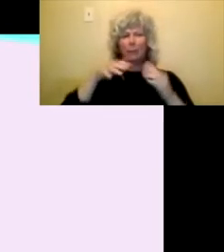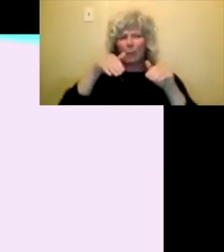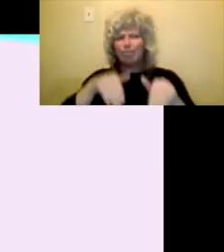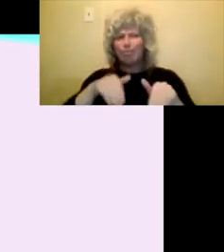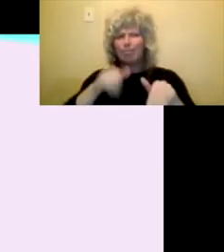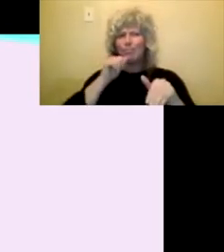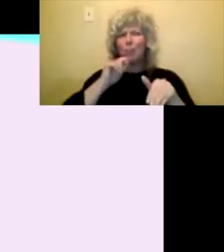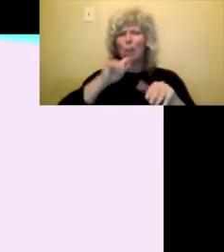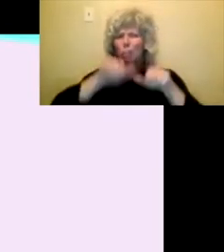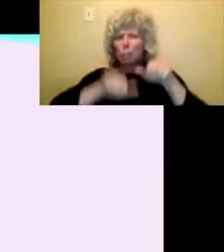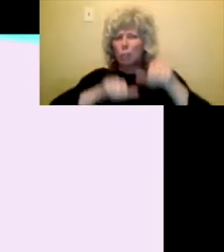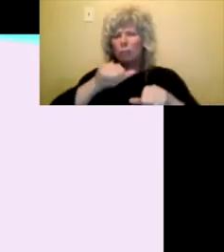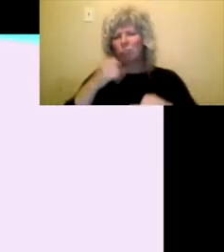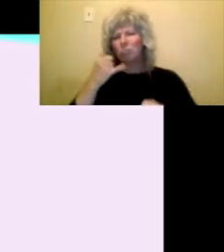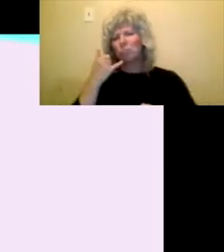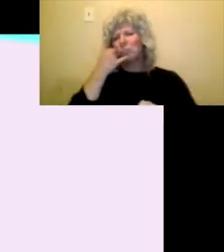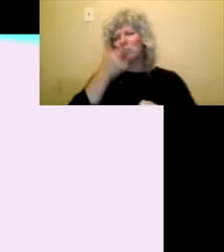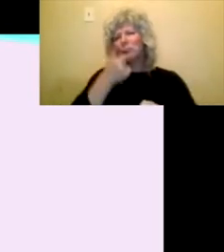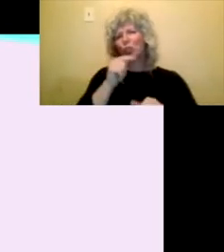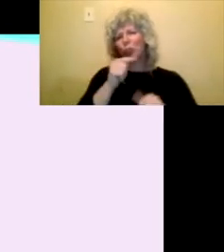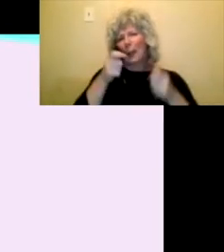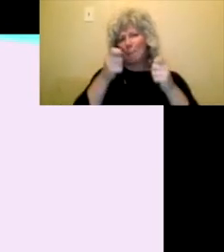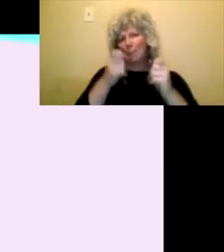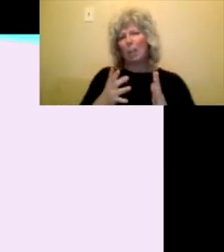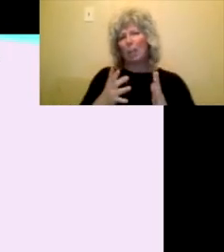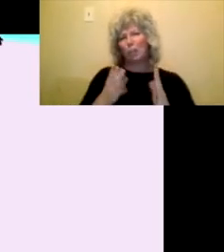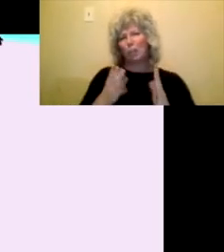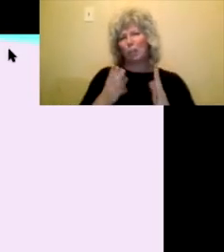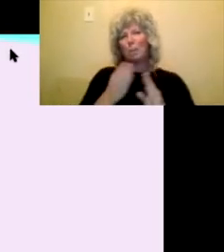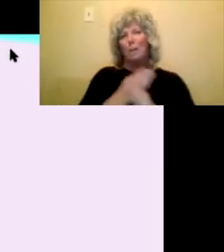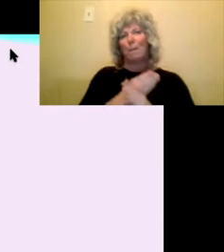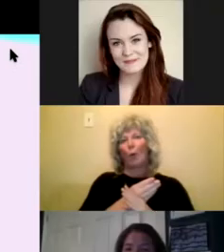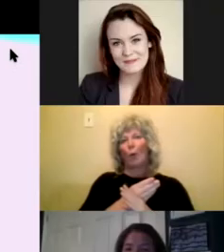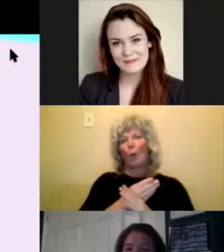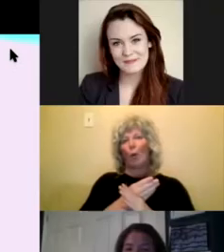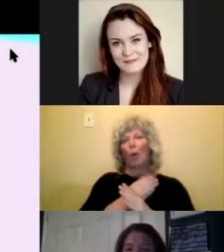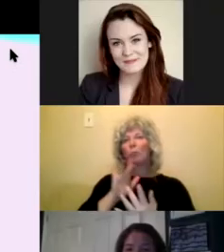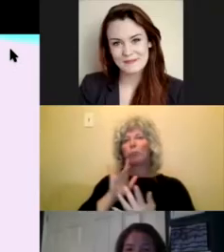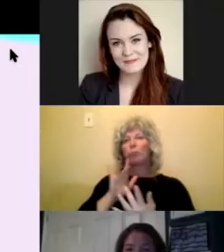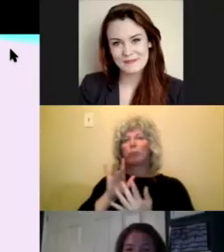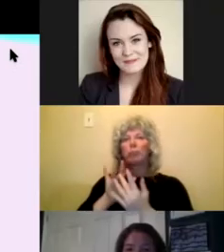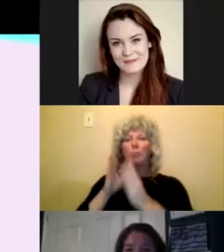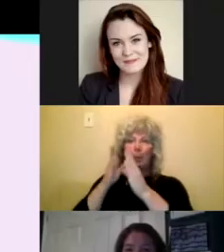just reaching out to your, your service provider.